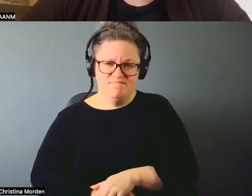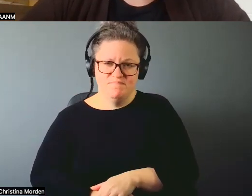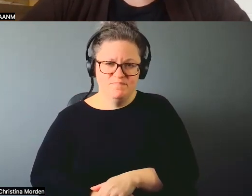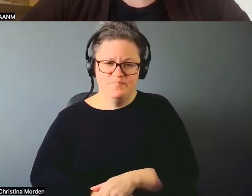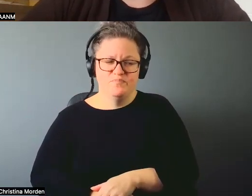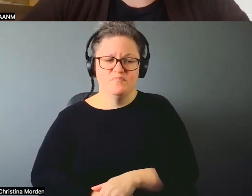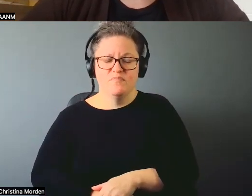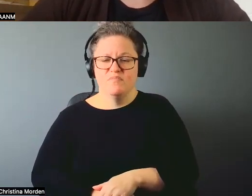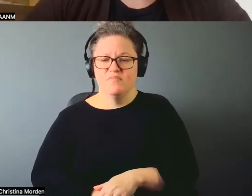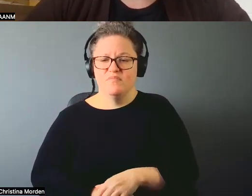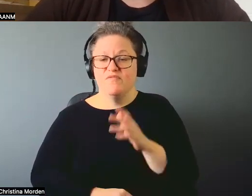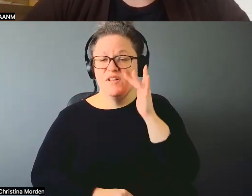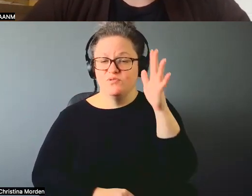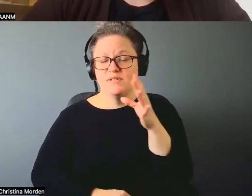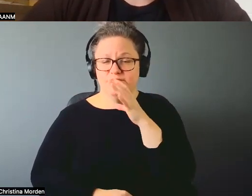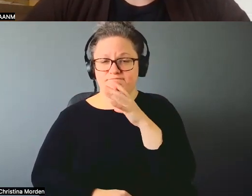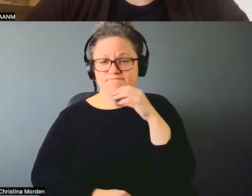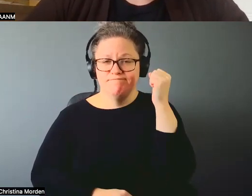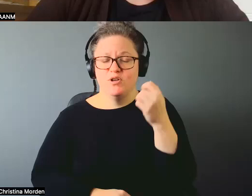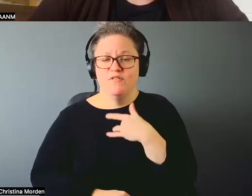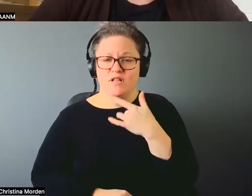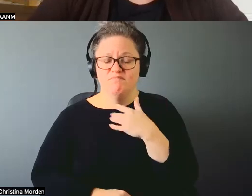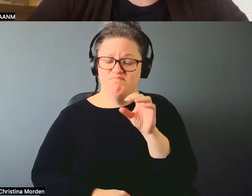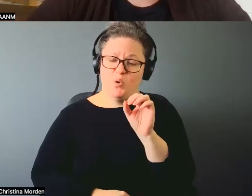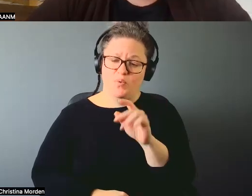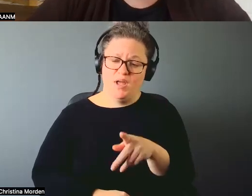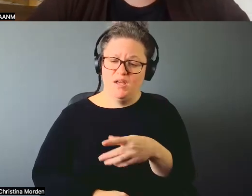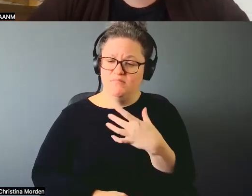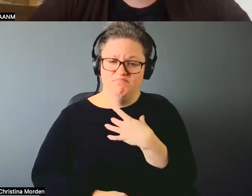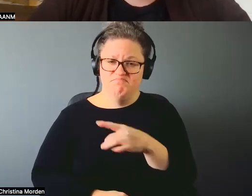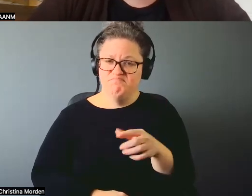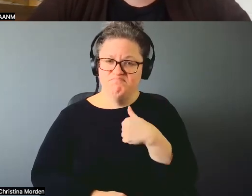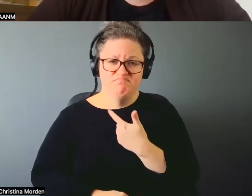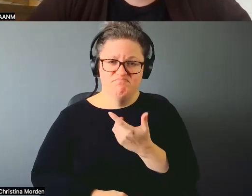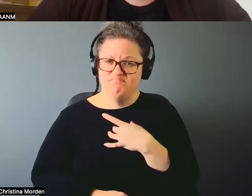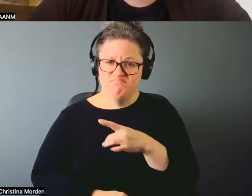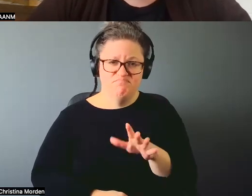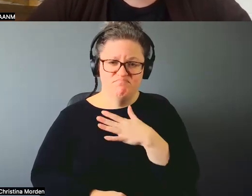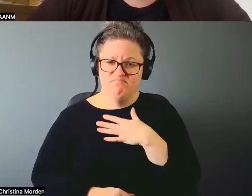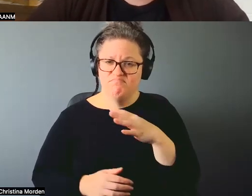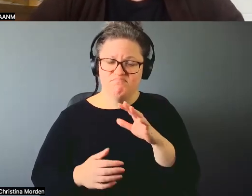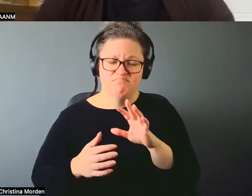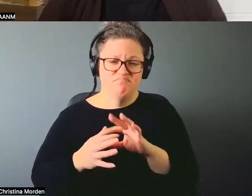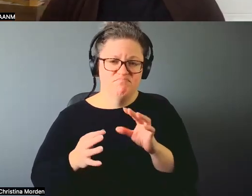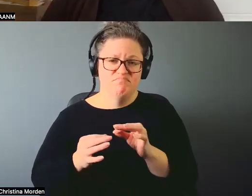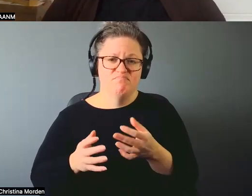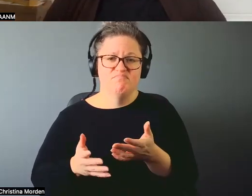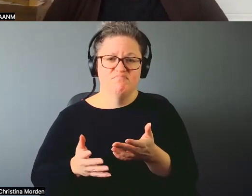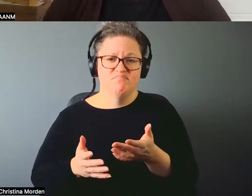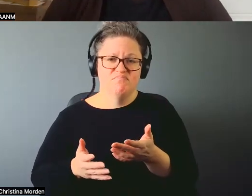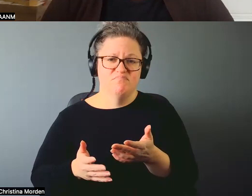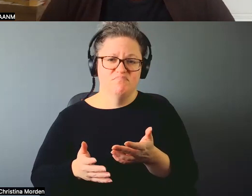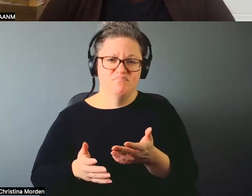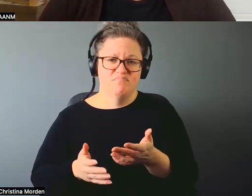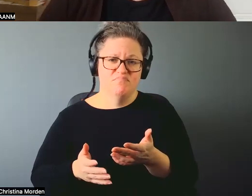get to that point where you're like, it's okay if they don't like what I say, you know, that whole thing of, you know,